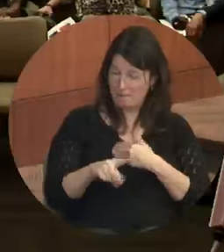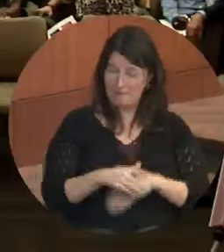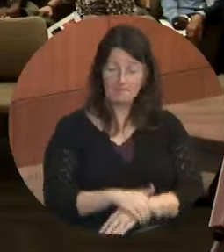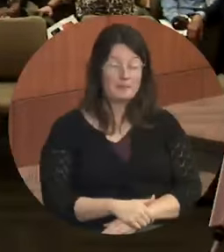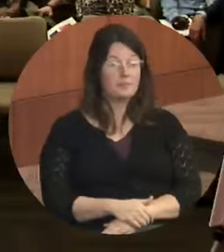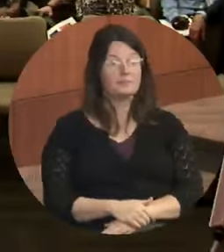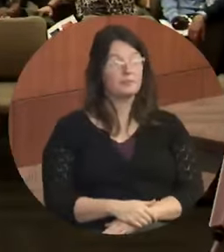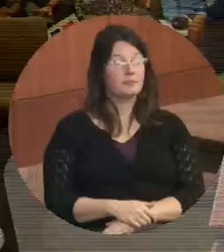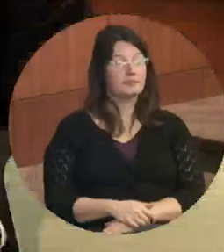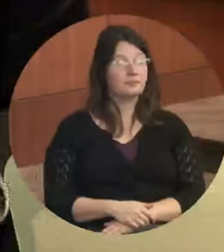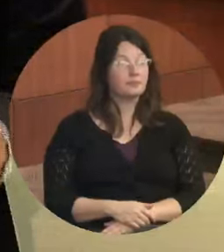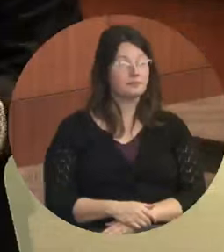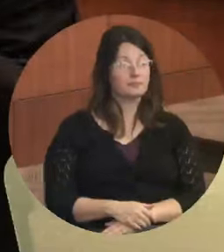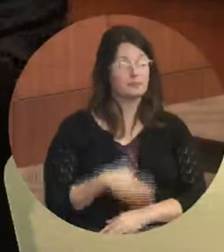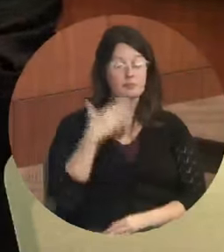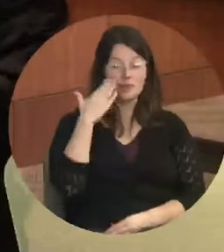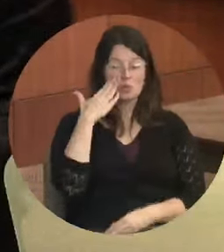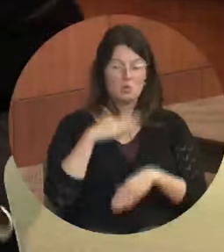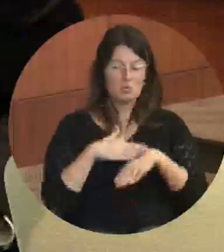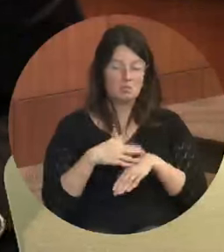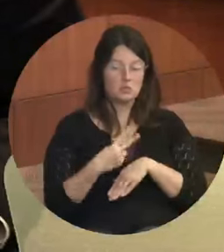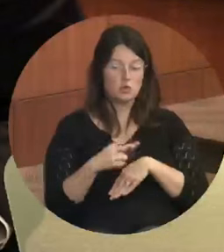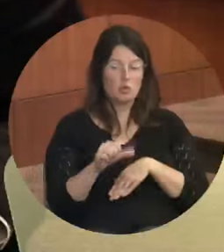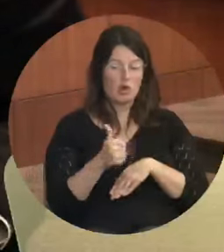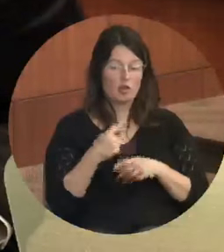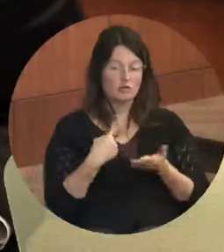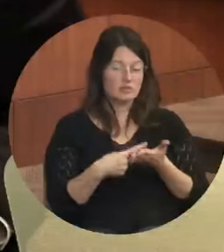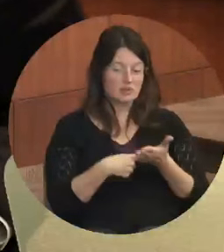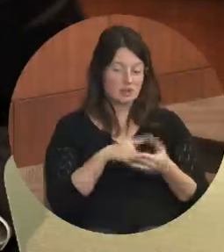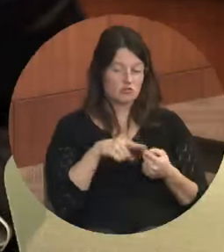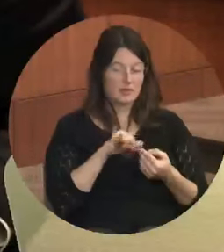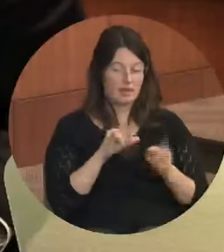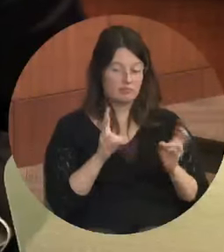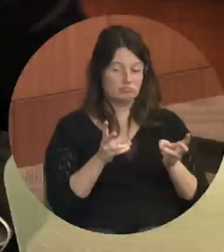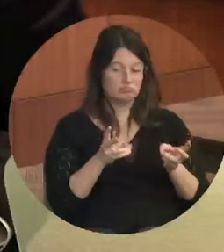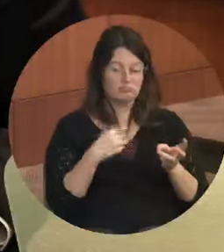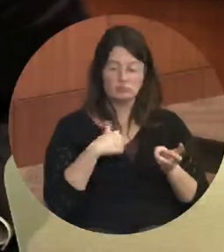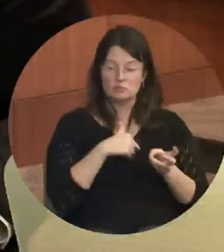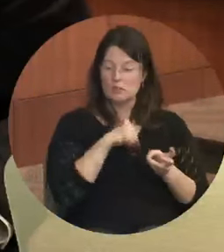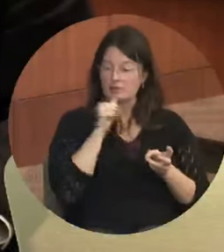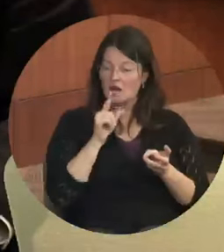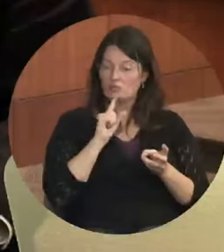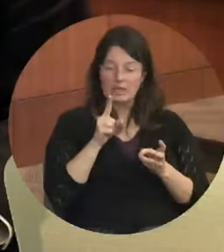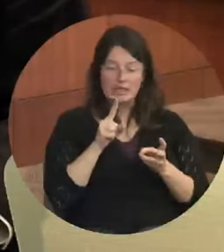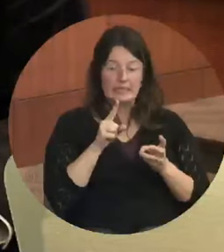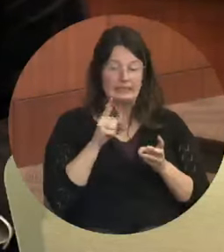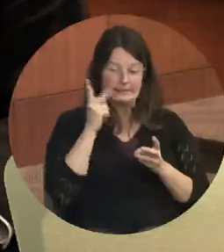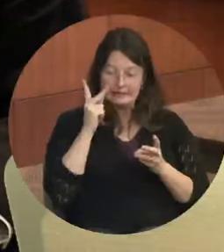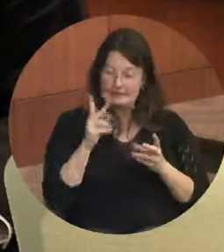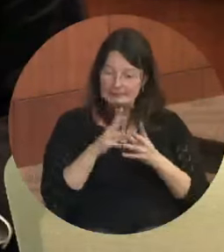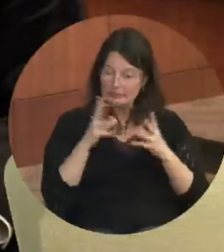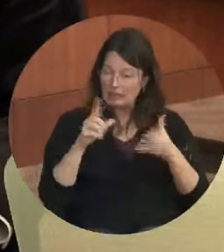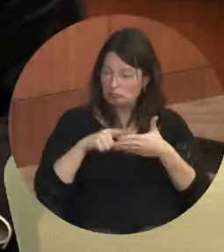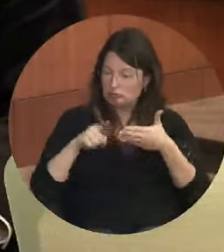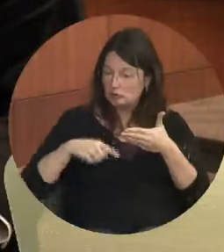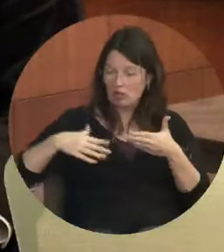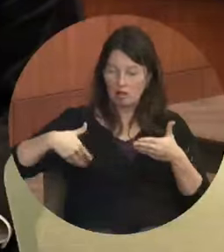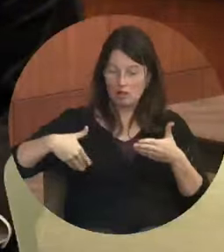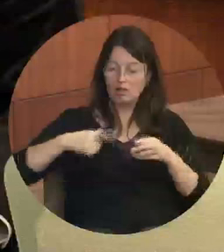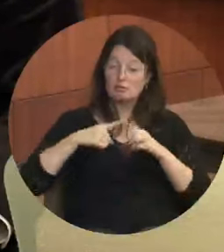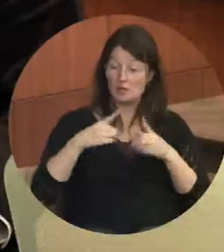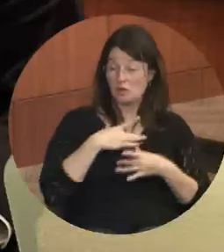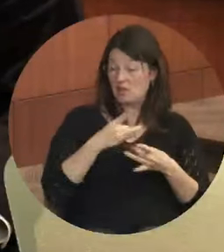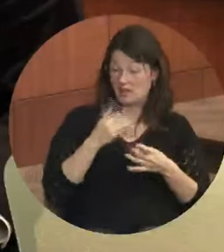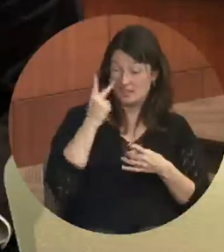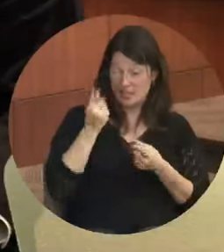been at least two other conversations about that. Uh, it hasn't borne fruit at this point, but, uh, certainly would love to see